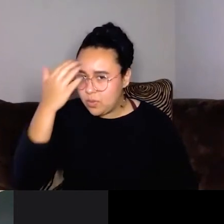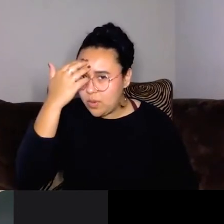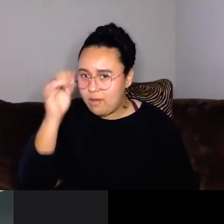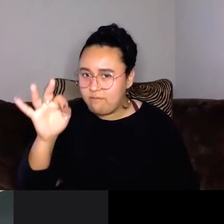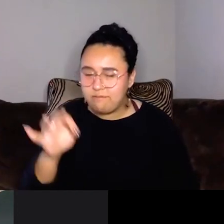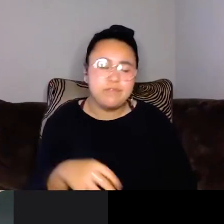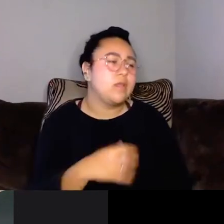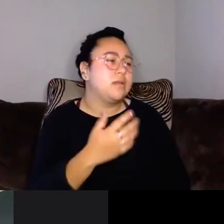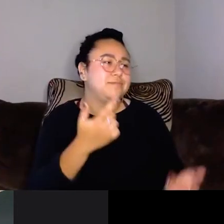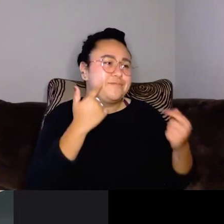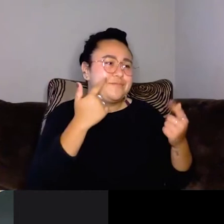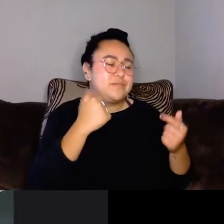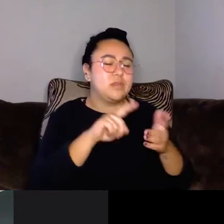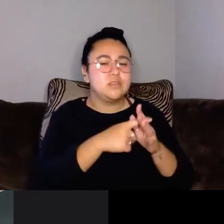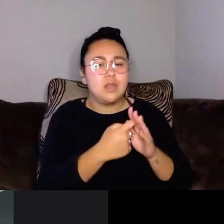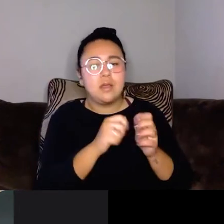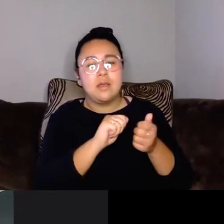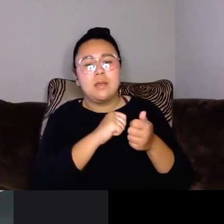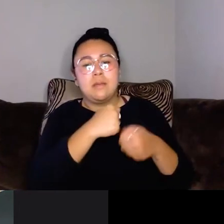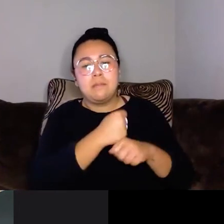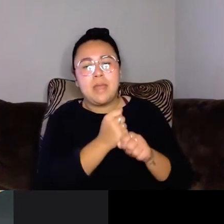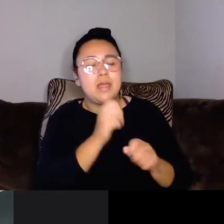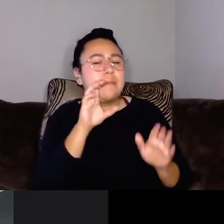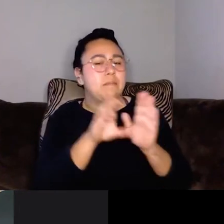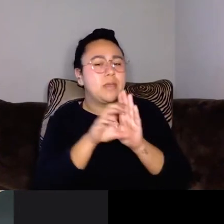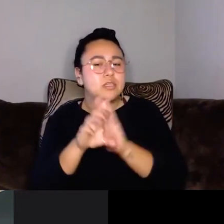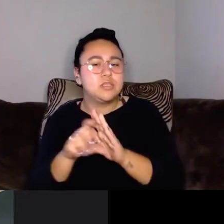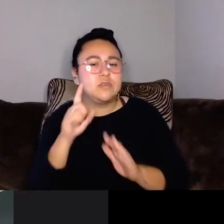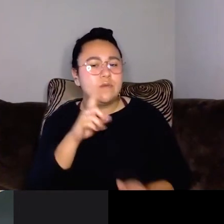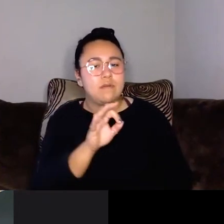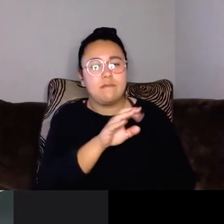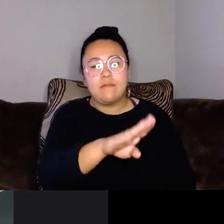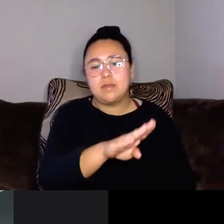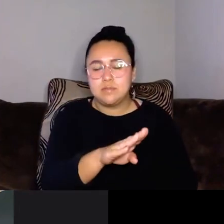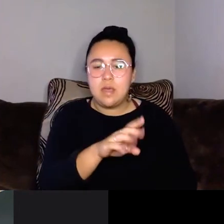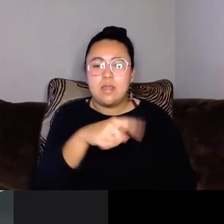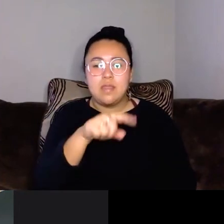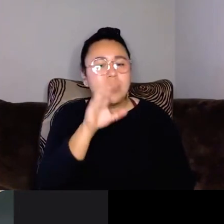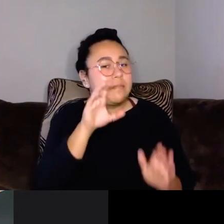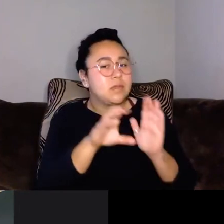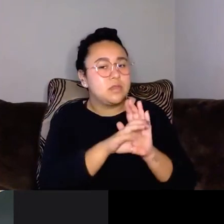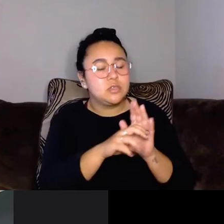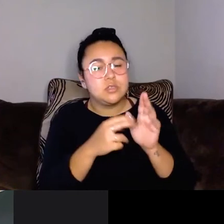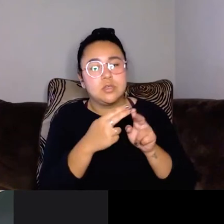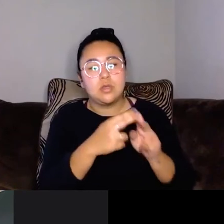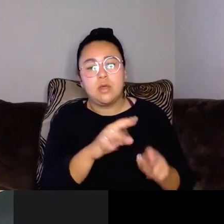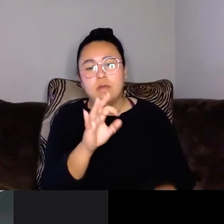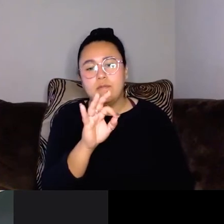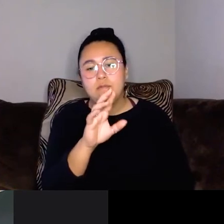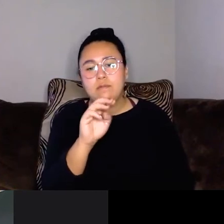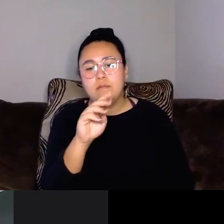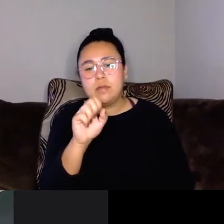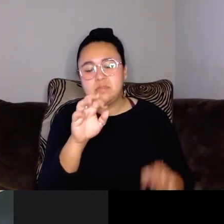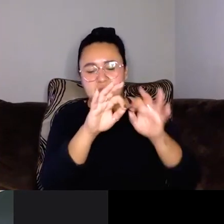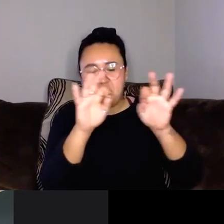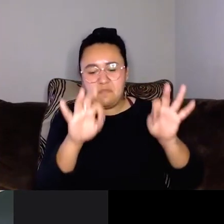Well, um, I started creating graphics for Facebook and these graphics, they're called frames and you can add them